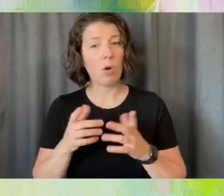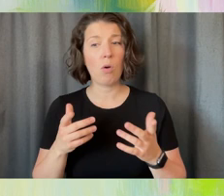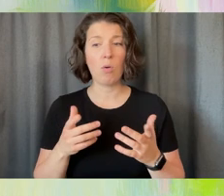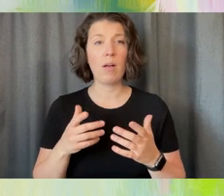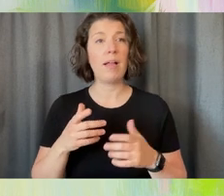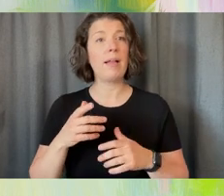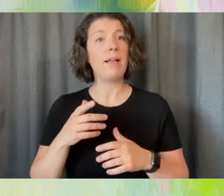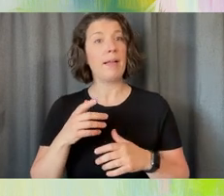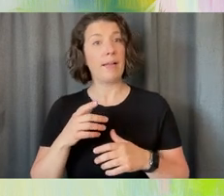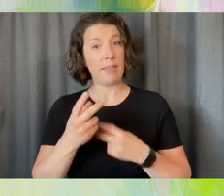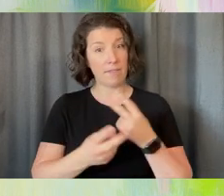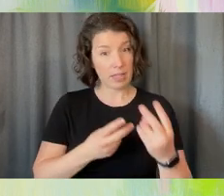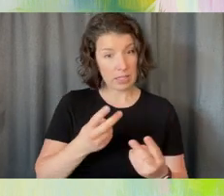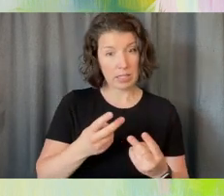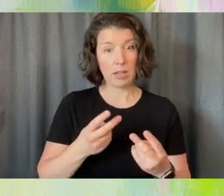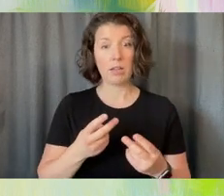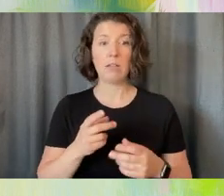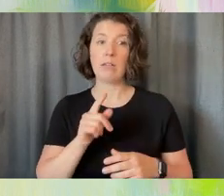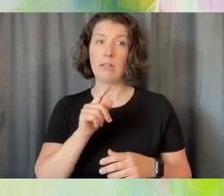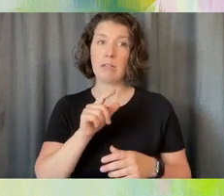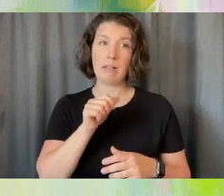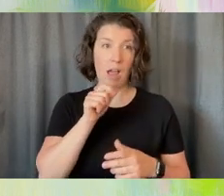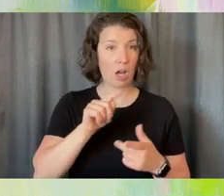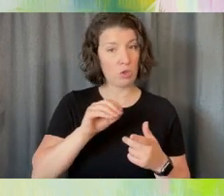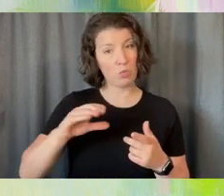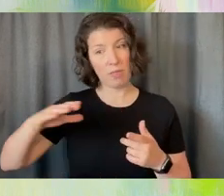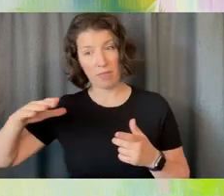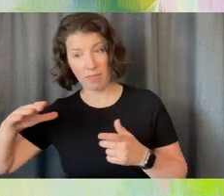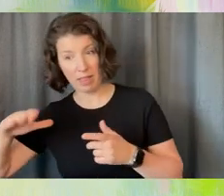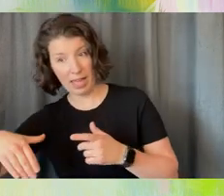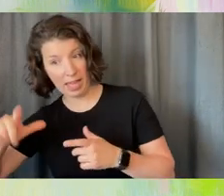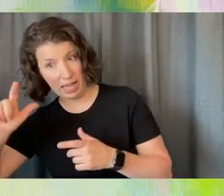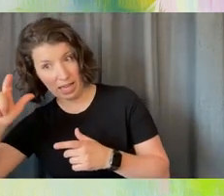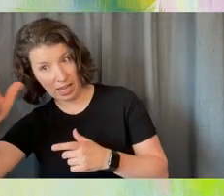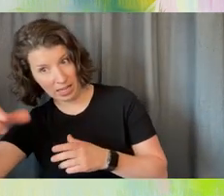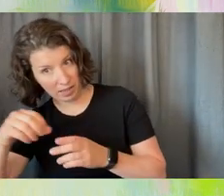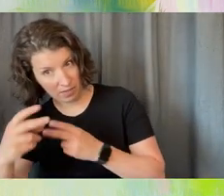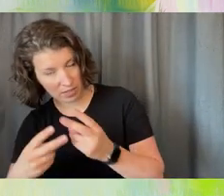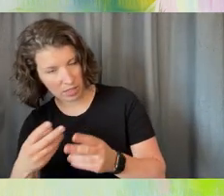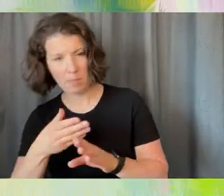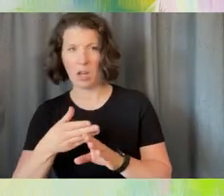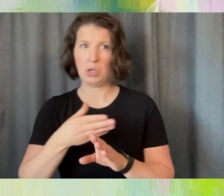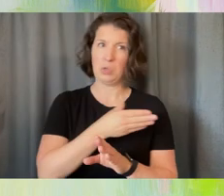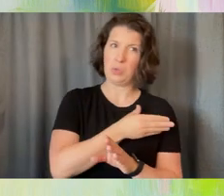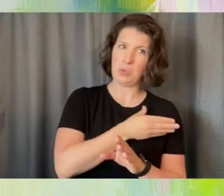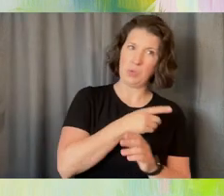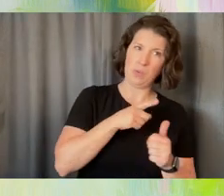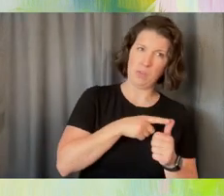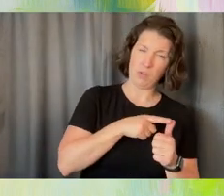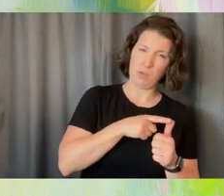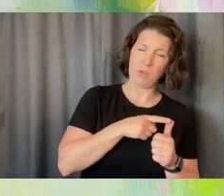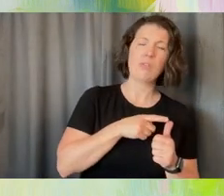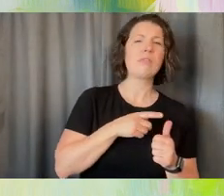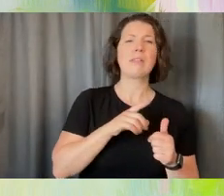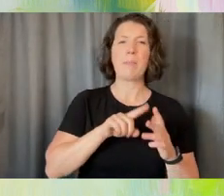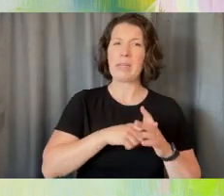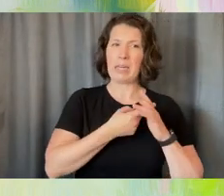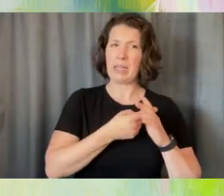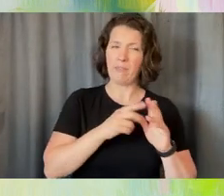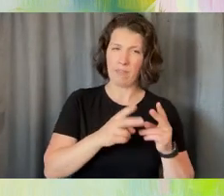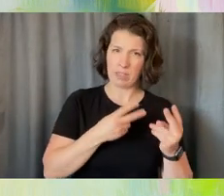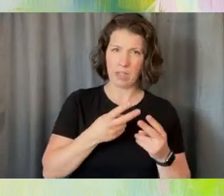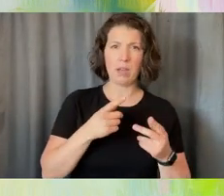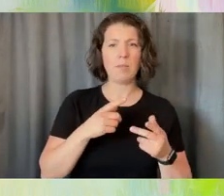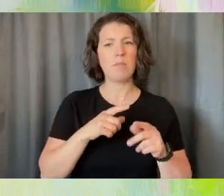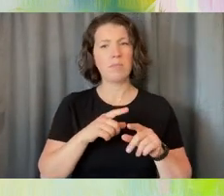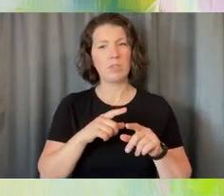Not too early in the visit. So we learned not just about the how, but a lot about the when. And some about the who. That you already